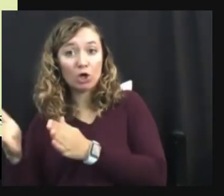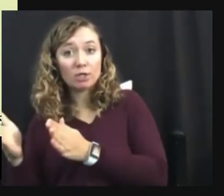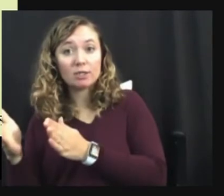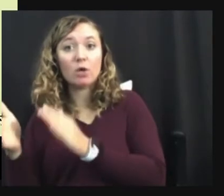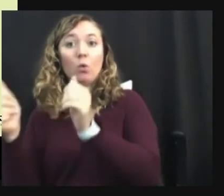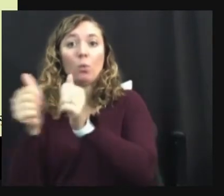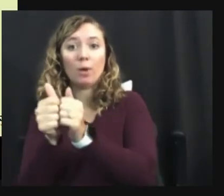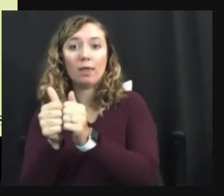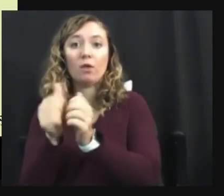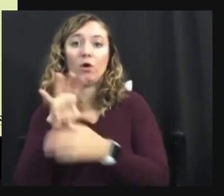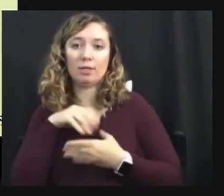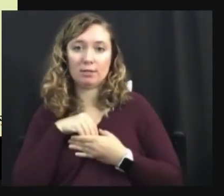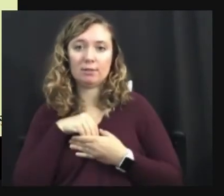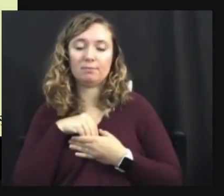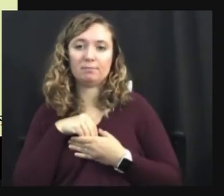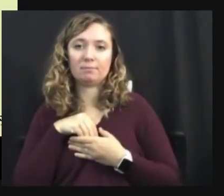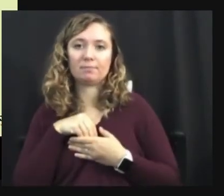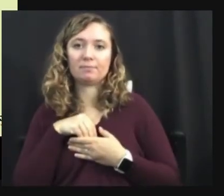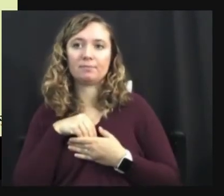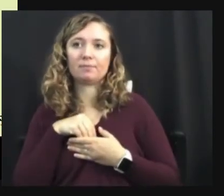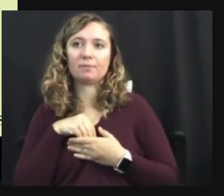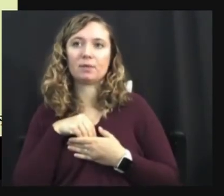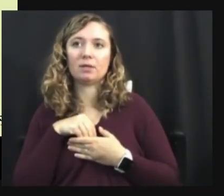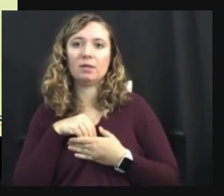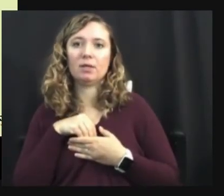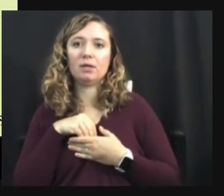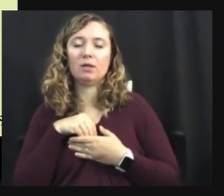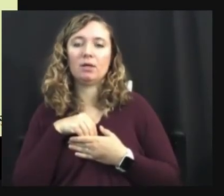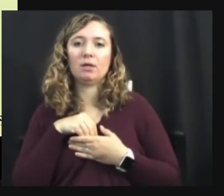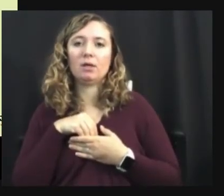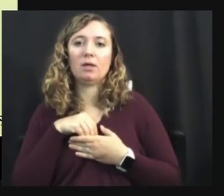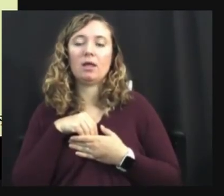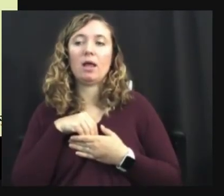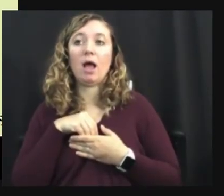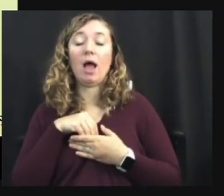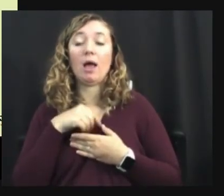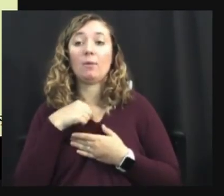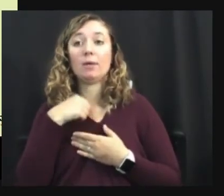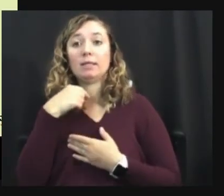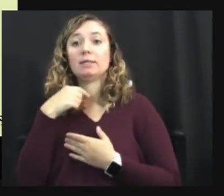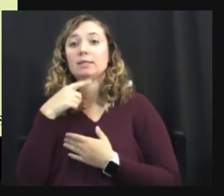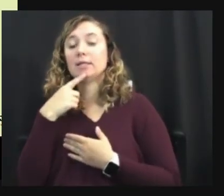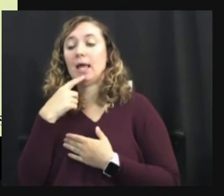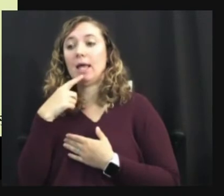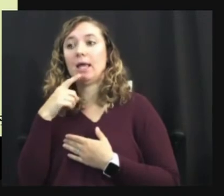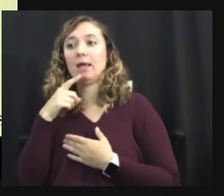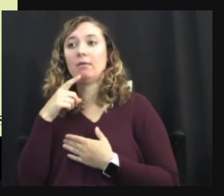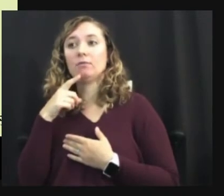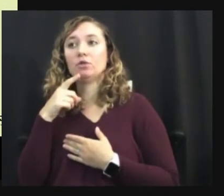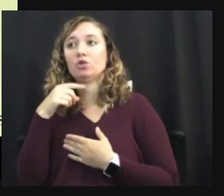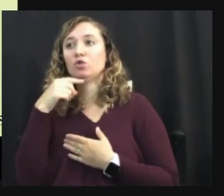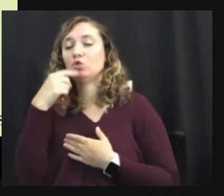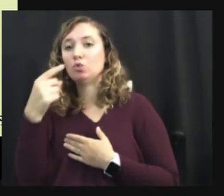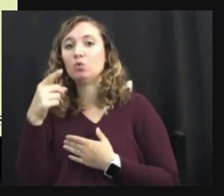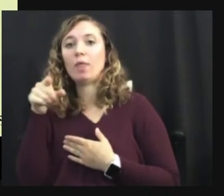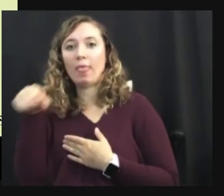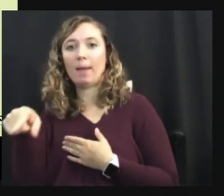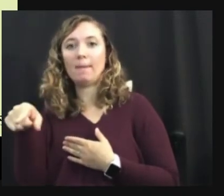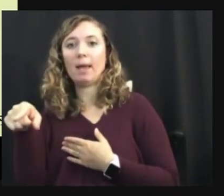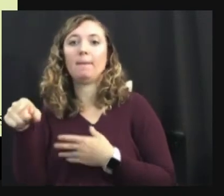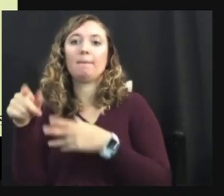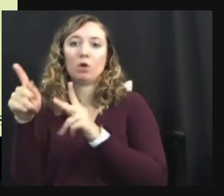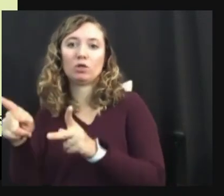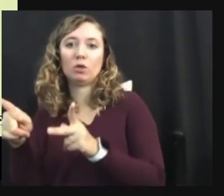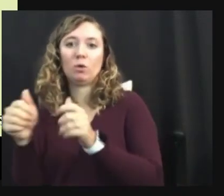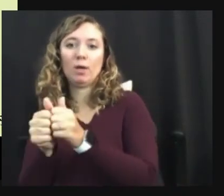with autism. Um, then I would refer to that person as a person with autism. And I would probably